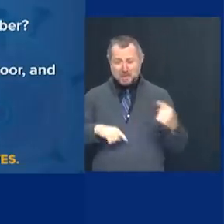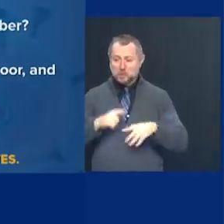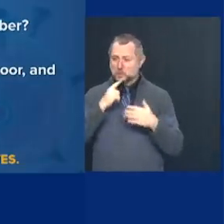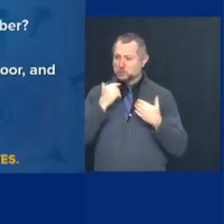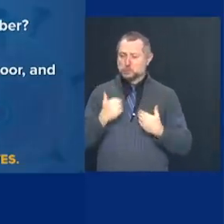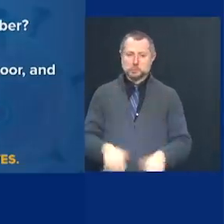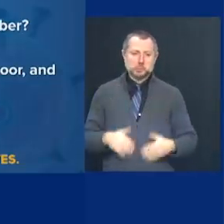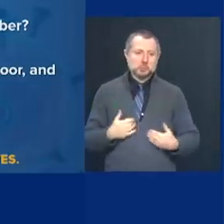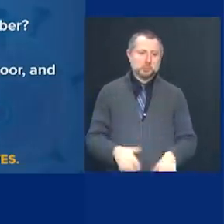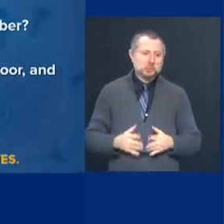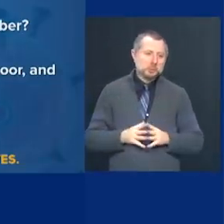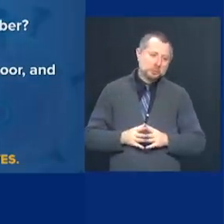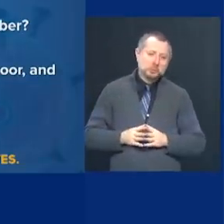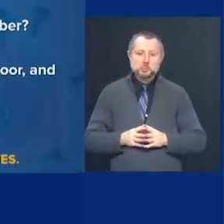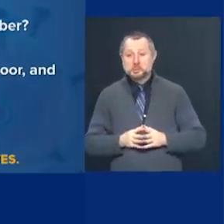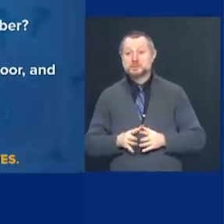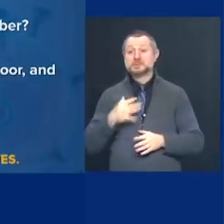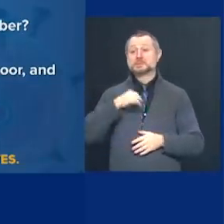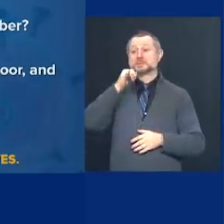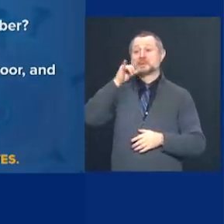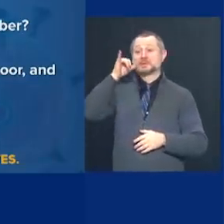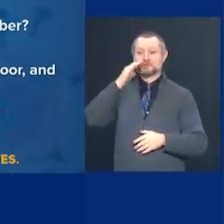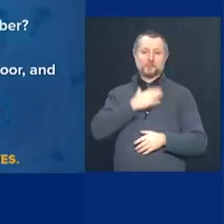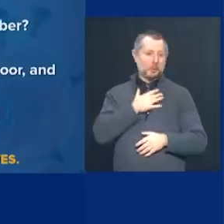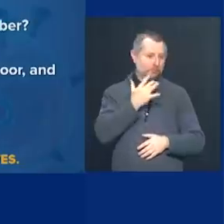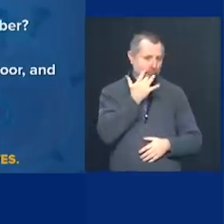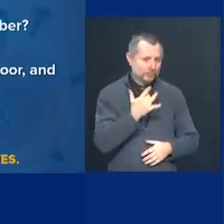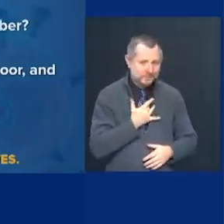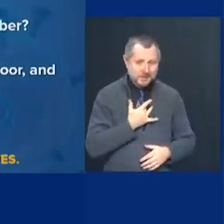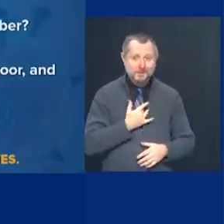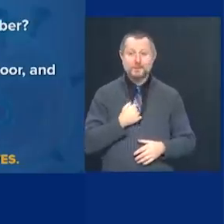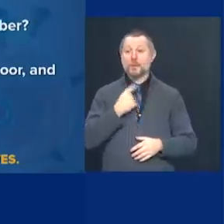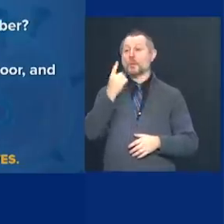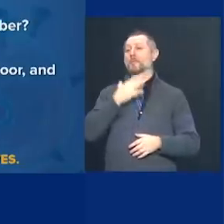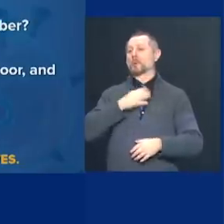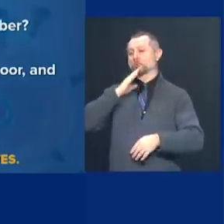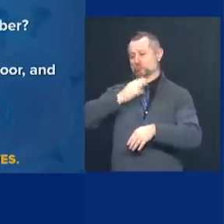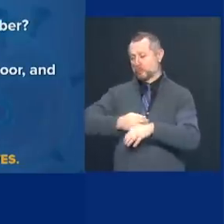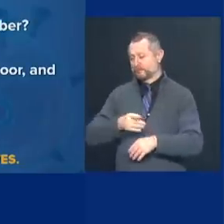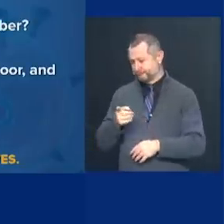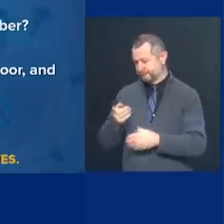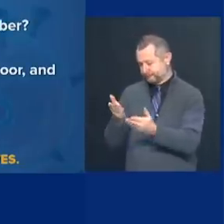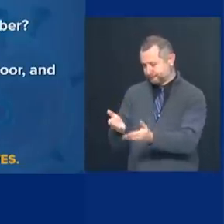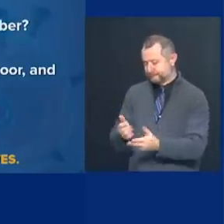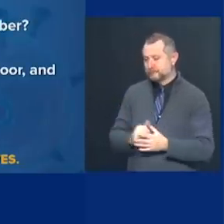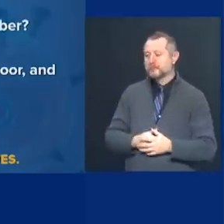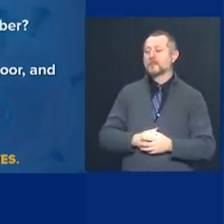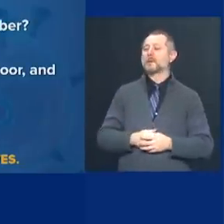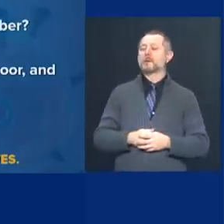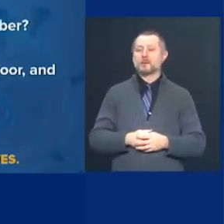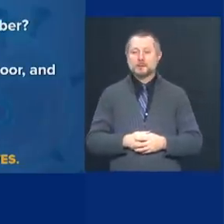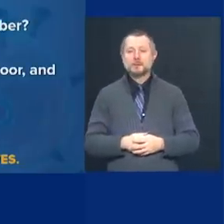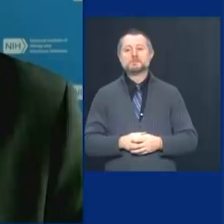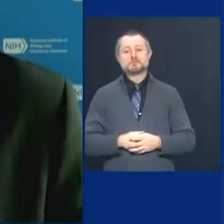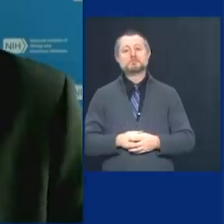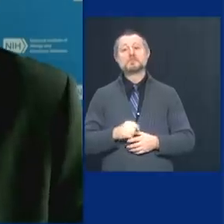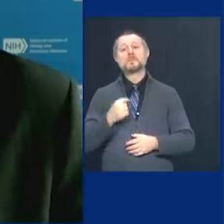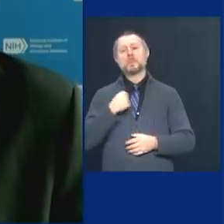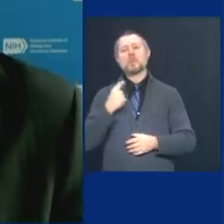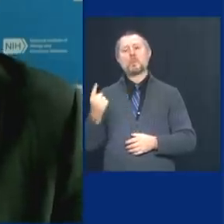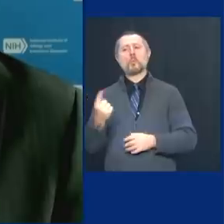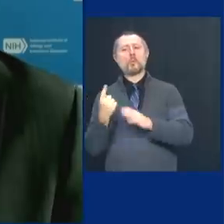As I mentioned at a birthday yesterday, one of my daughters who wasn't with me who wanted to come up. She had a quarantine